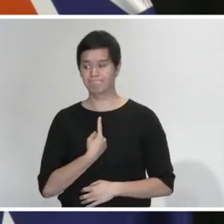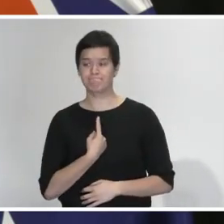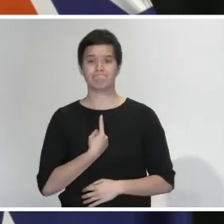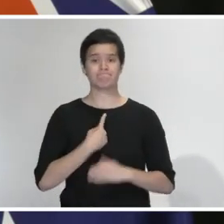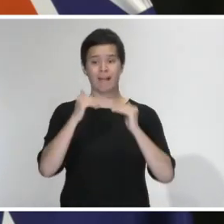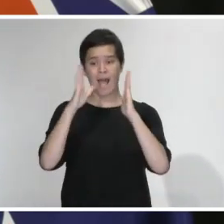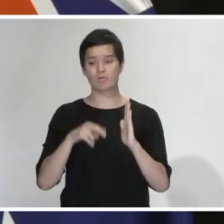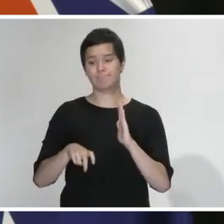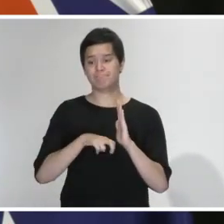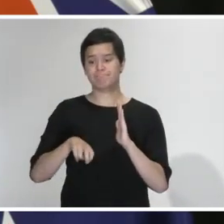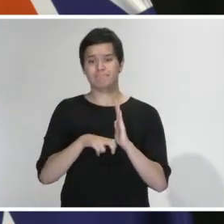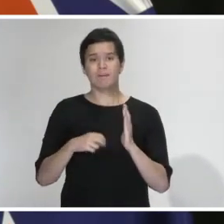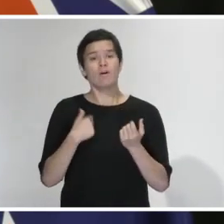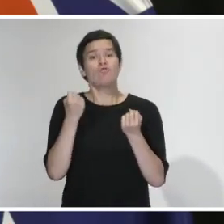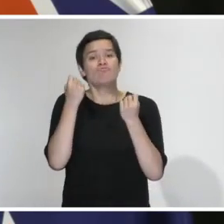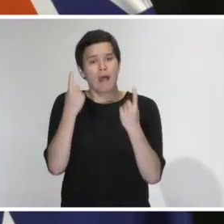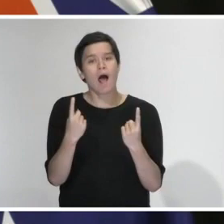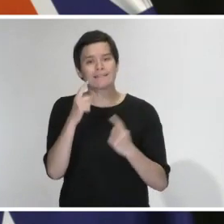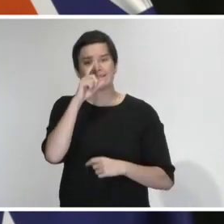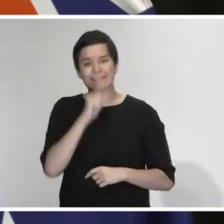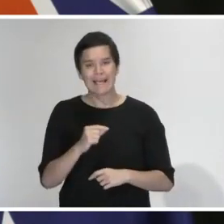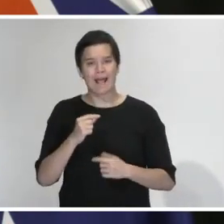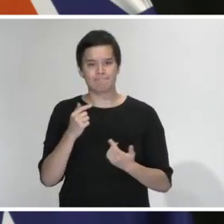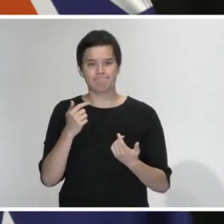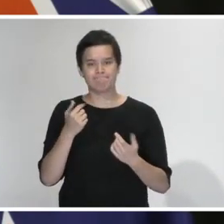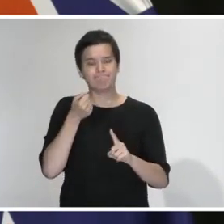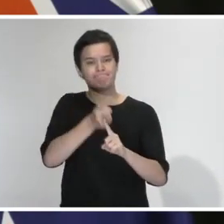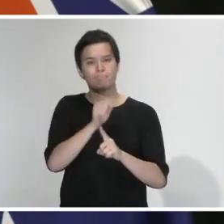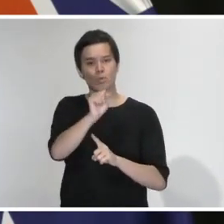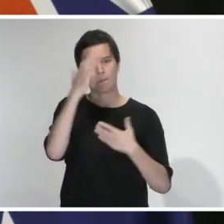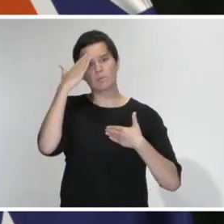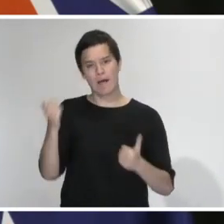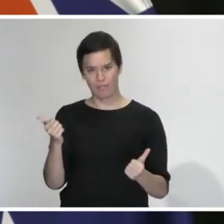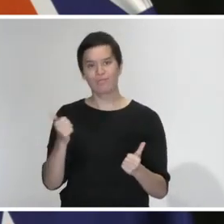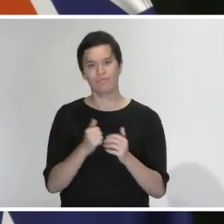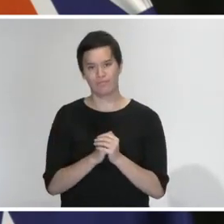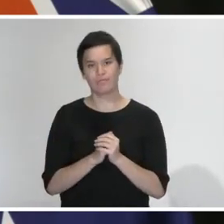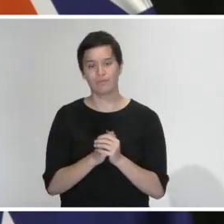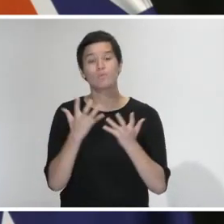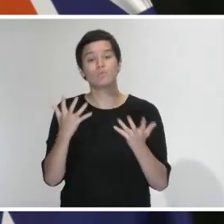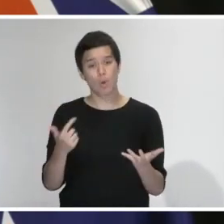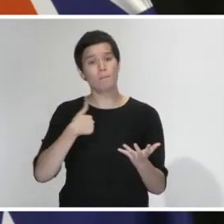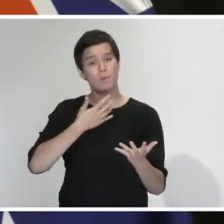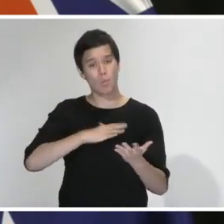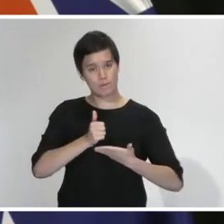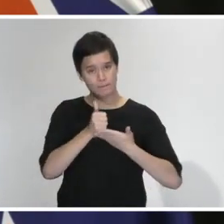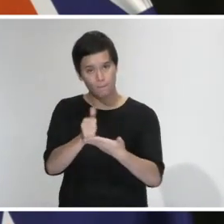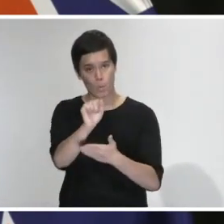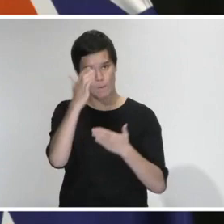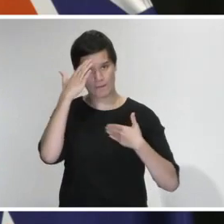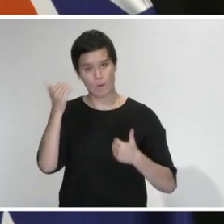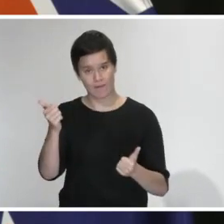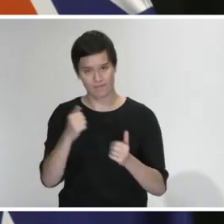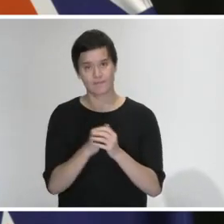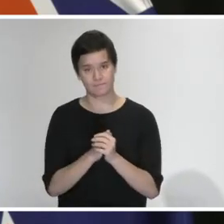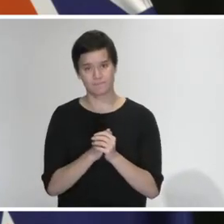range of support being rolled out to help look after people look after their mental health as we fight COVID-19. Details of a